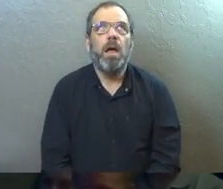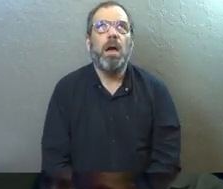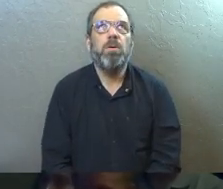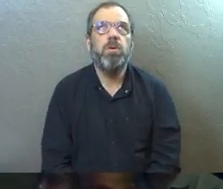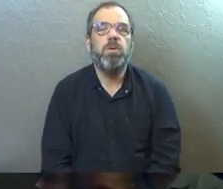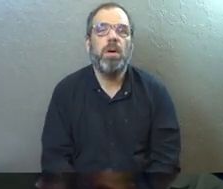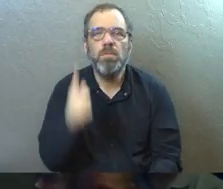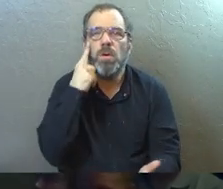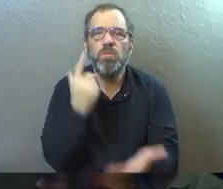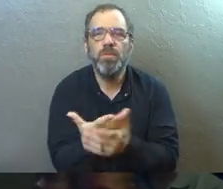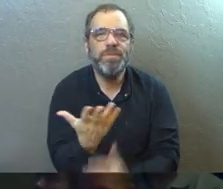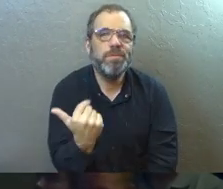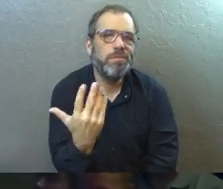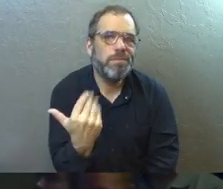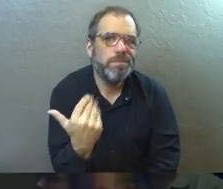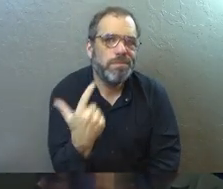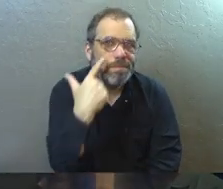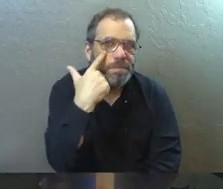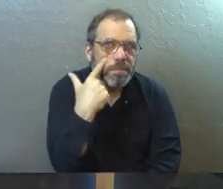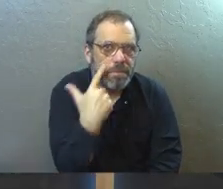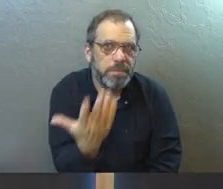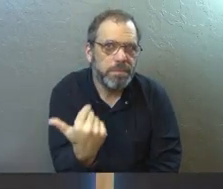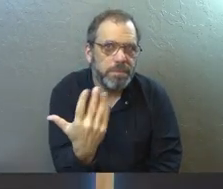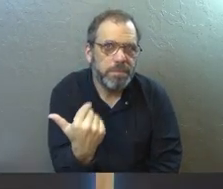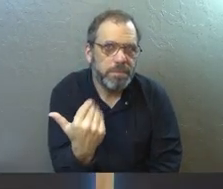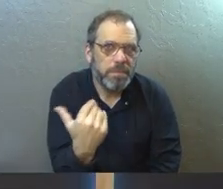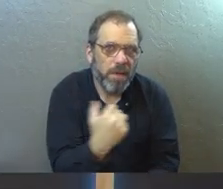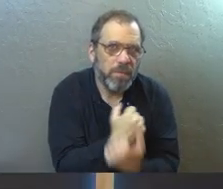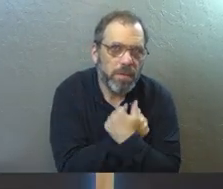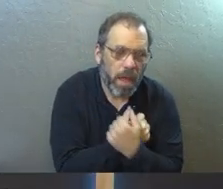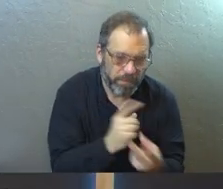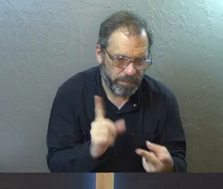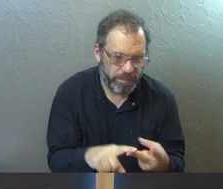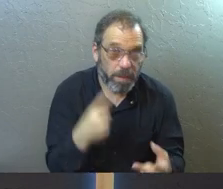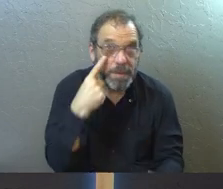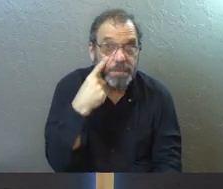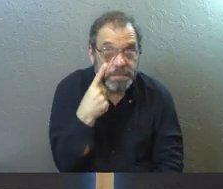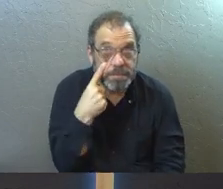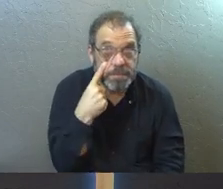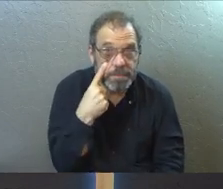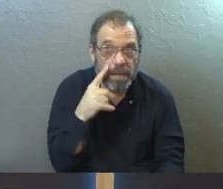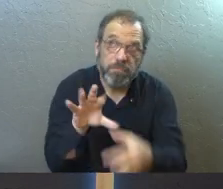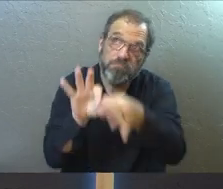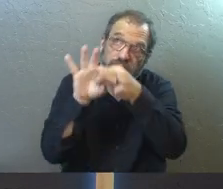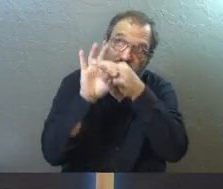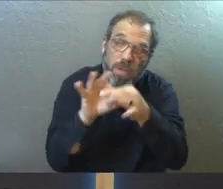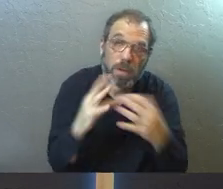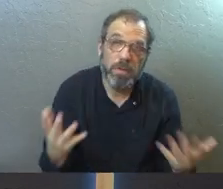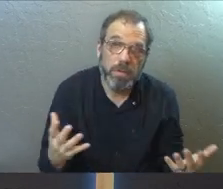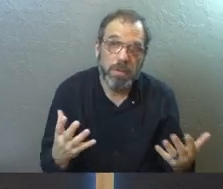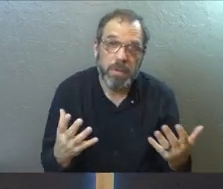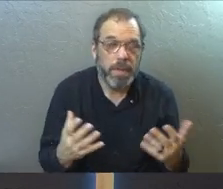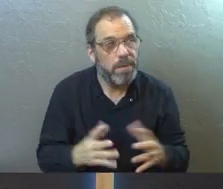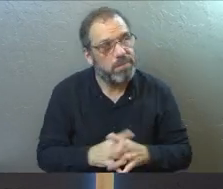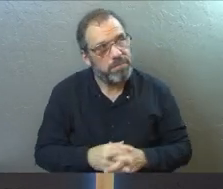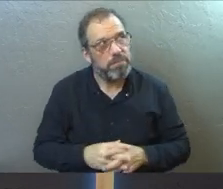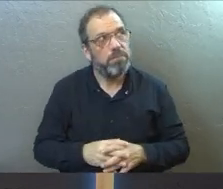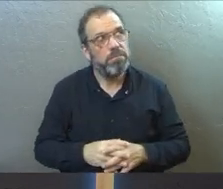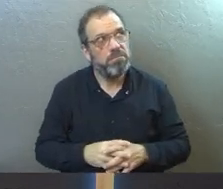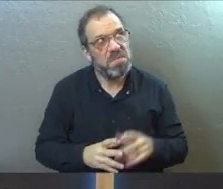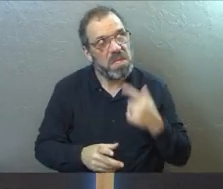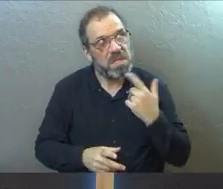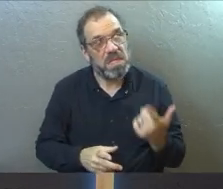Where's your proof? Where's your proof of love? Where's your proof of belonging? I would say